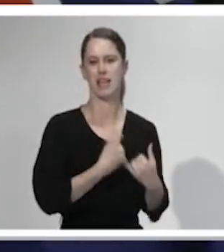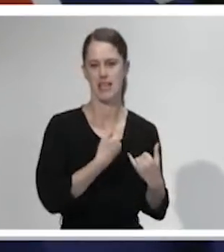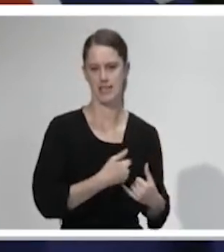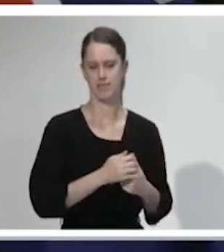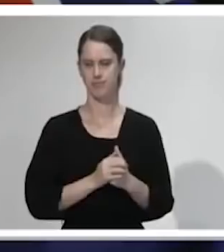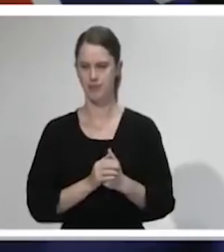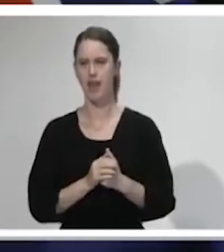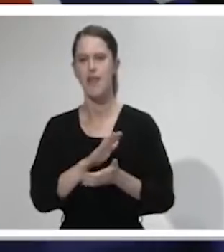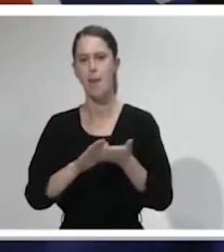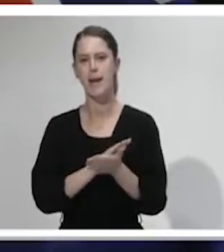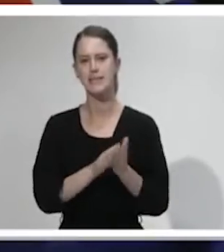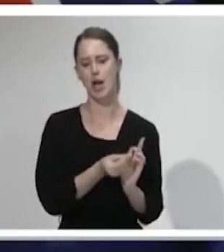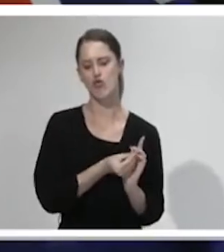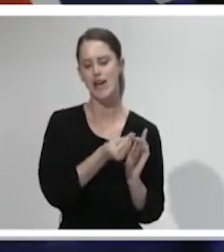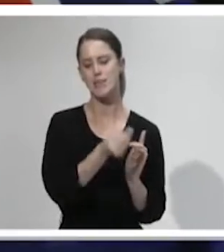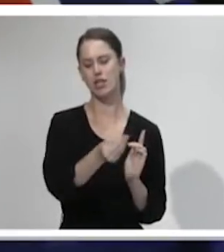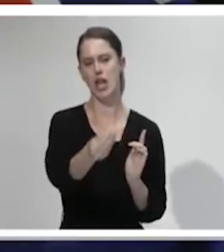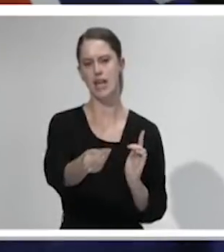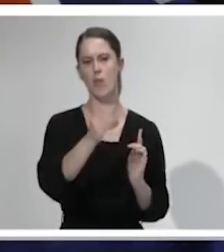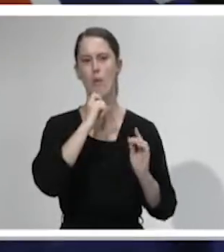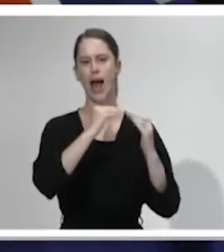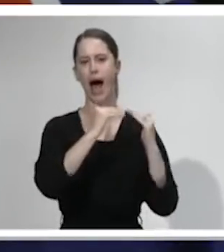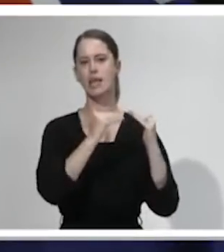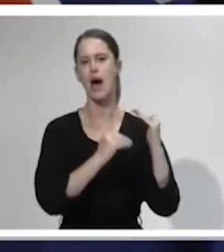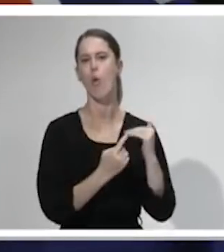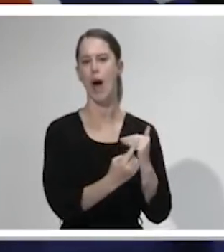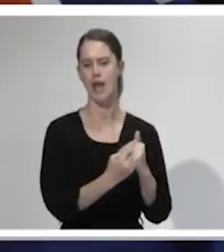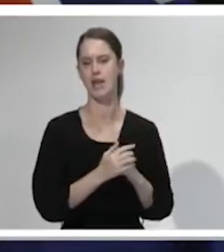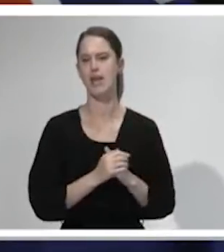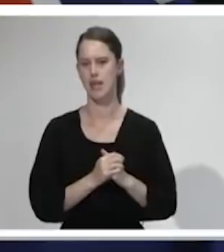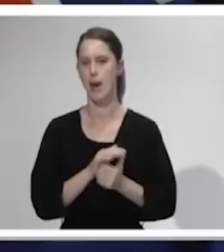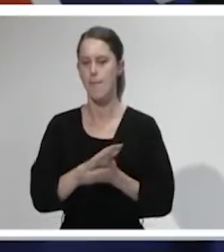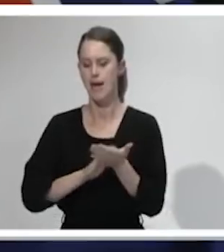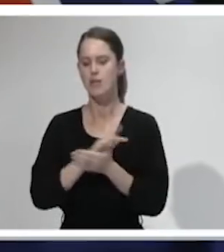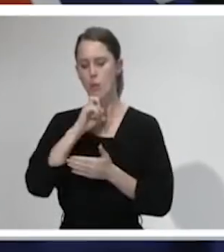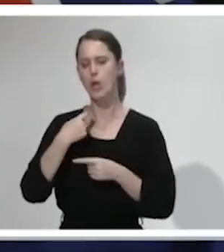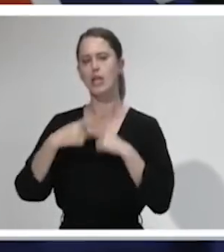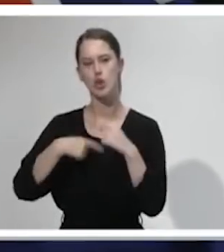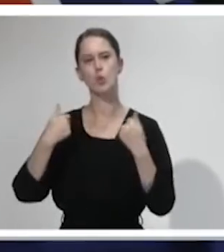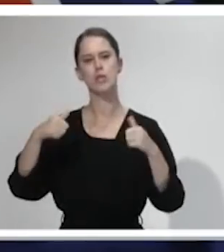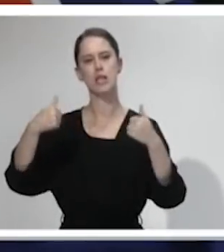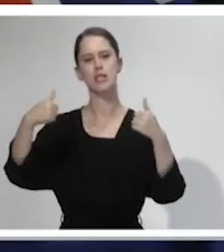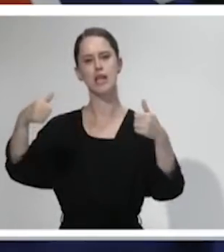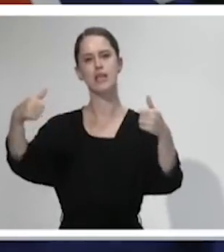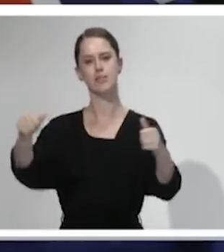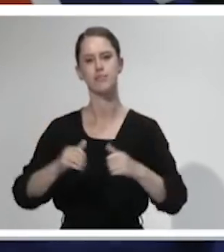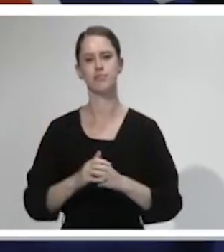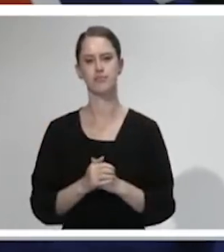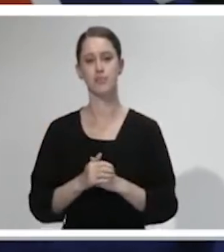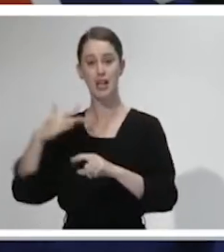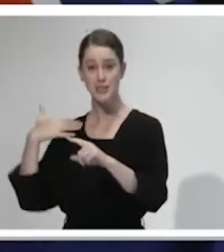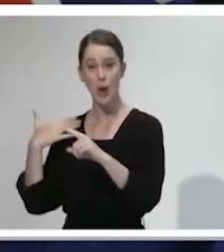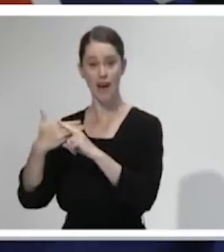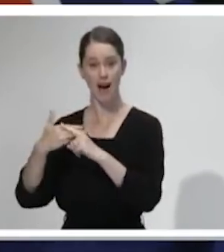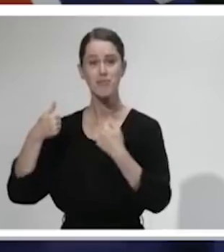will keep our transmission rate under one. And it is how we will keep succeeding. And we have seen